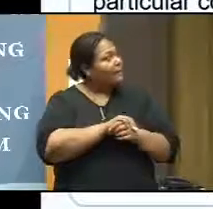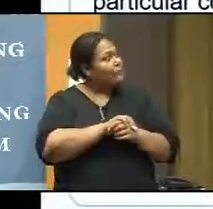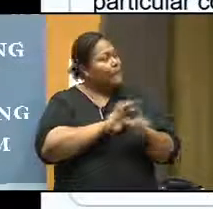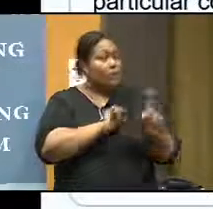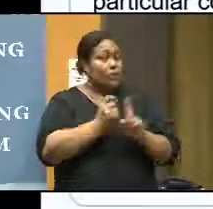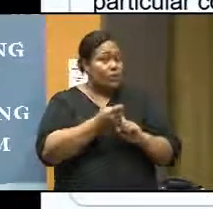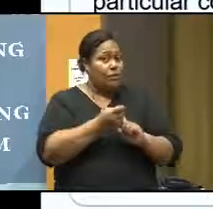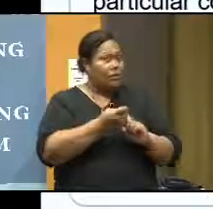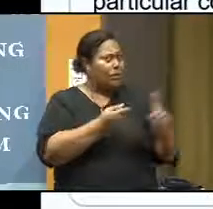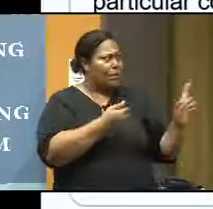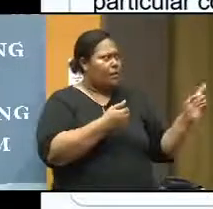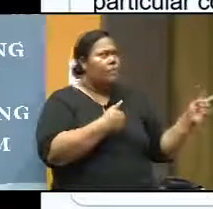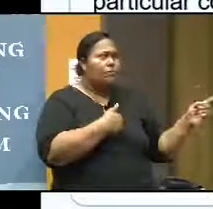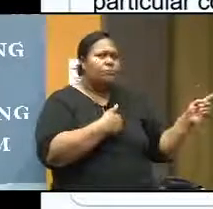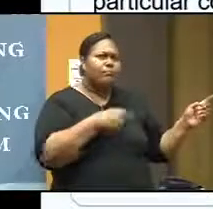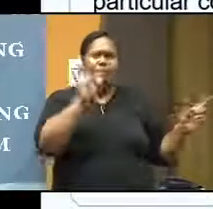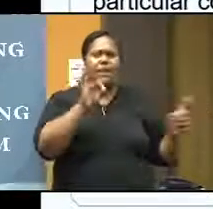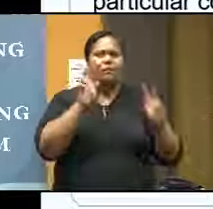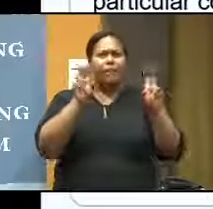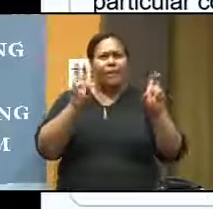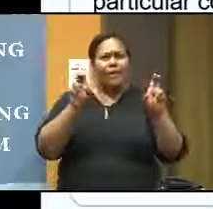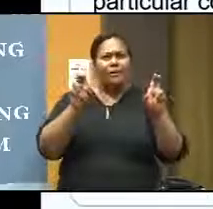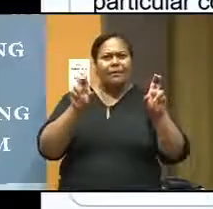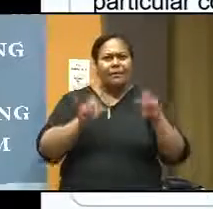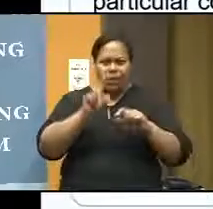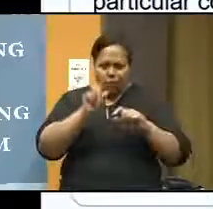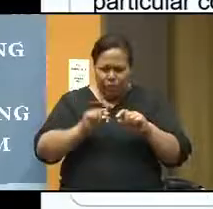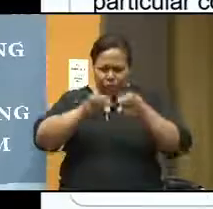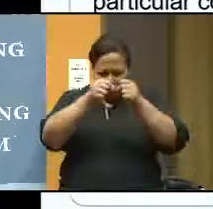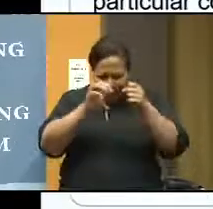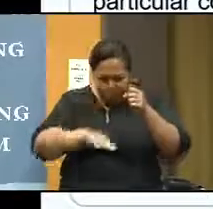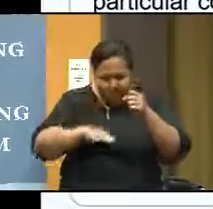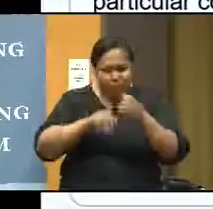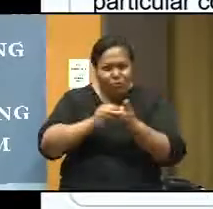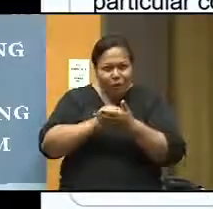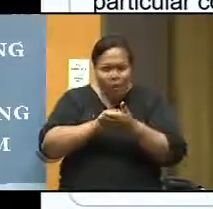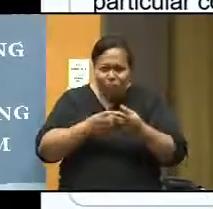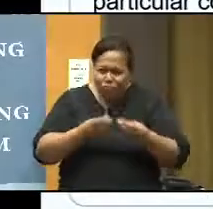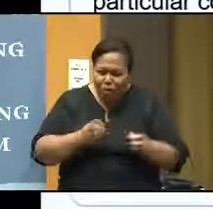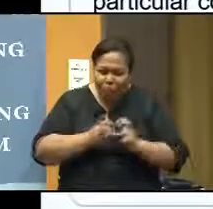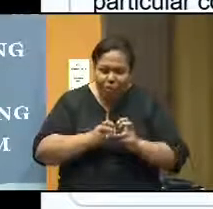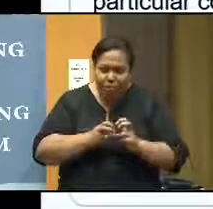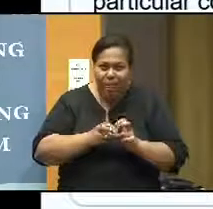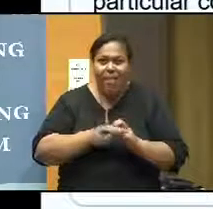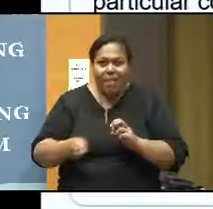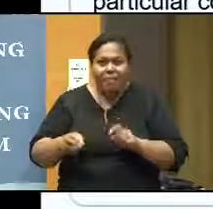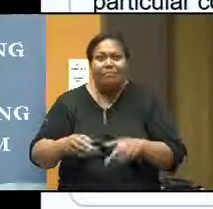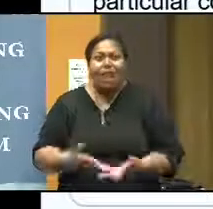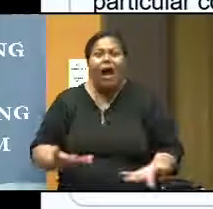I will pick up a topic and then do the derivation and then solve the problems, then tell the application.